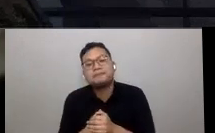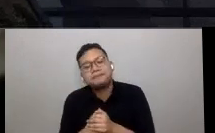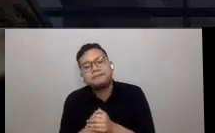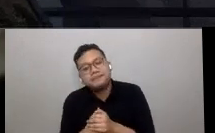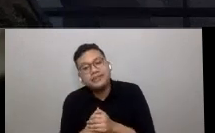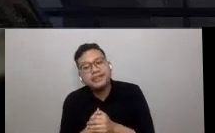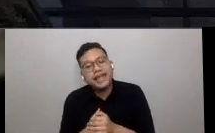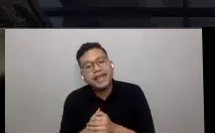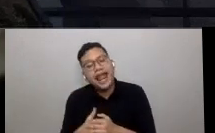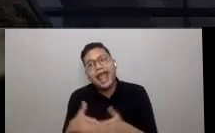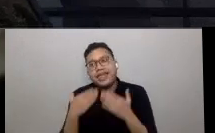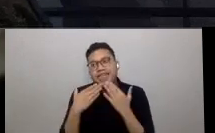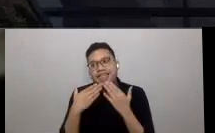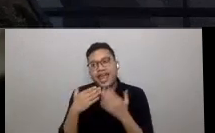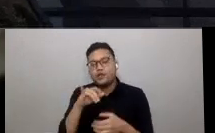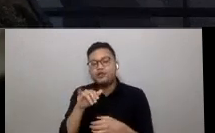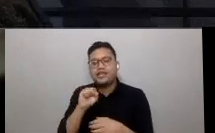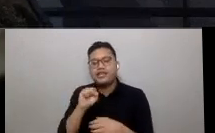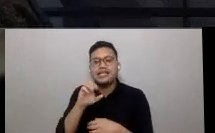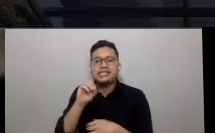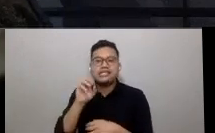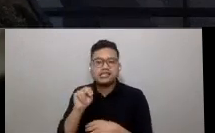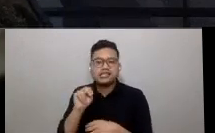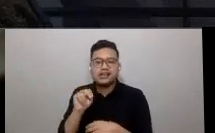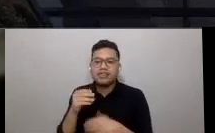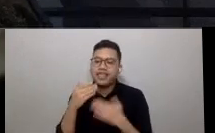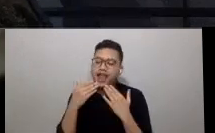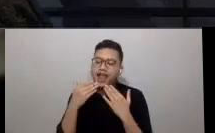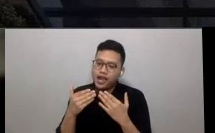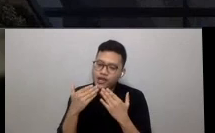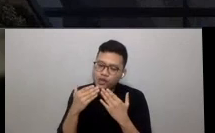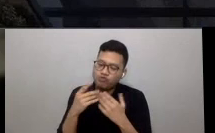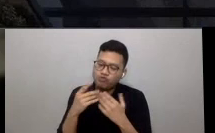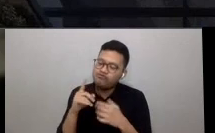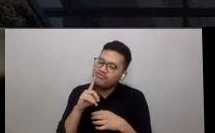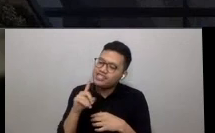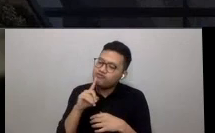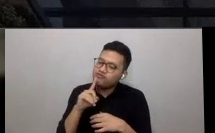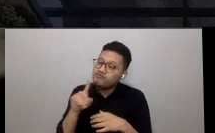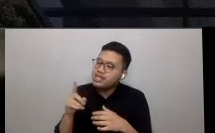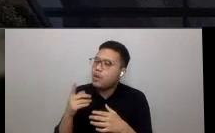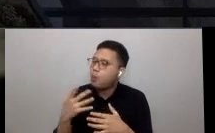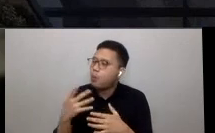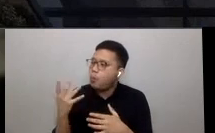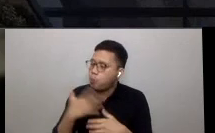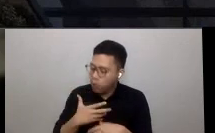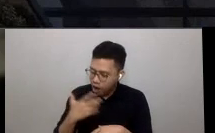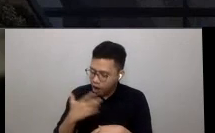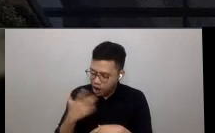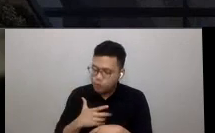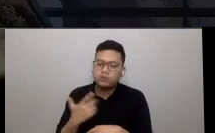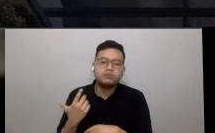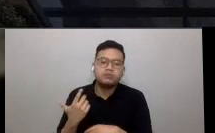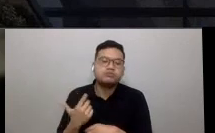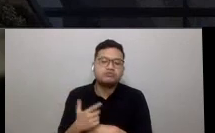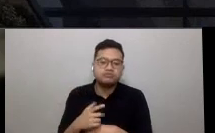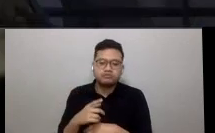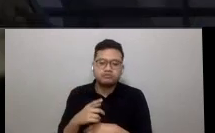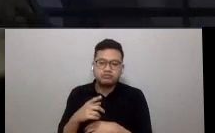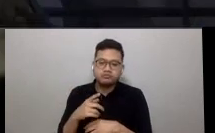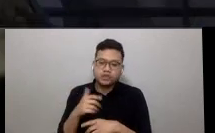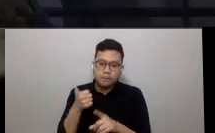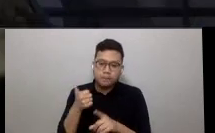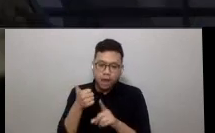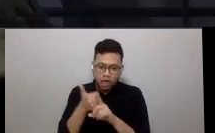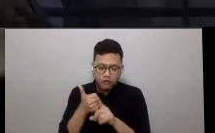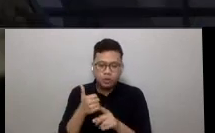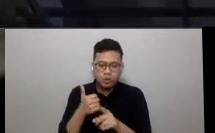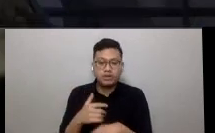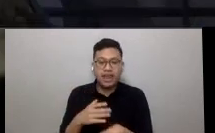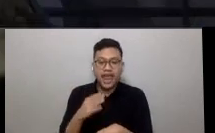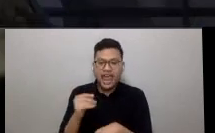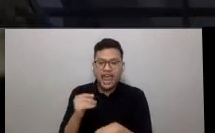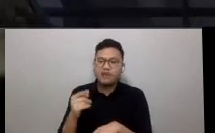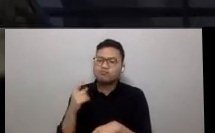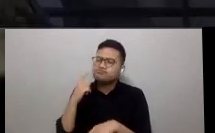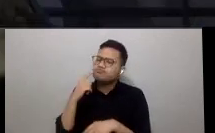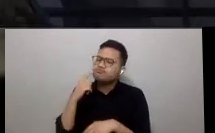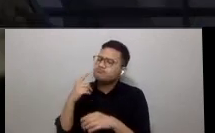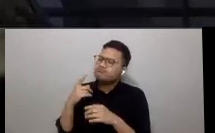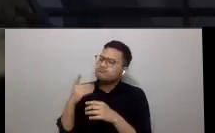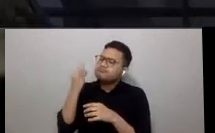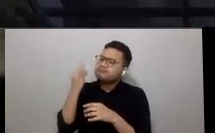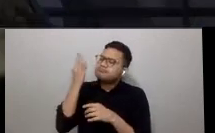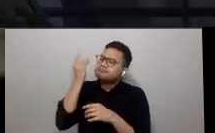Thank you, Jason. That was really, really insightful and I'm sure it's left a lot for us to think about.